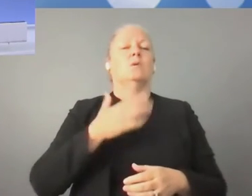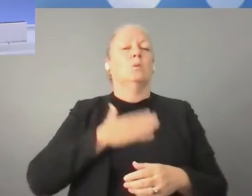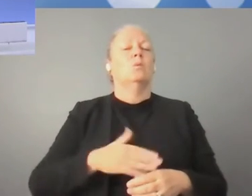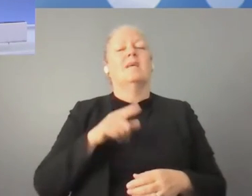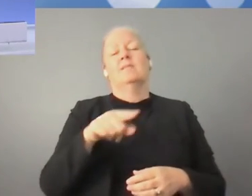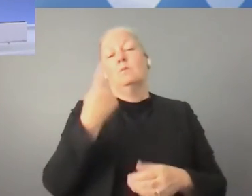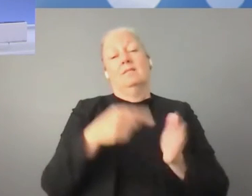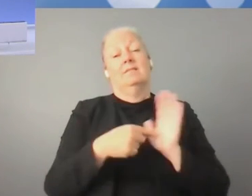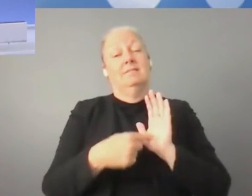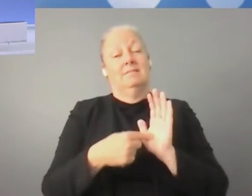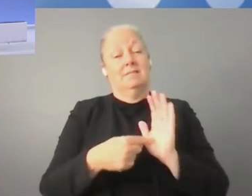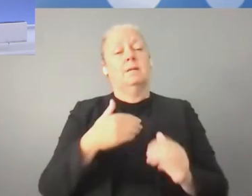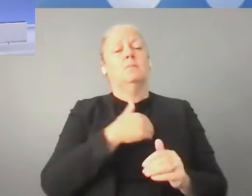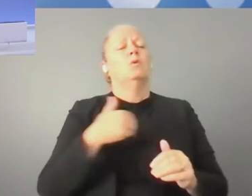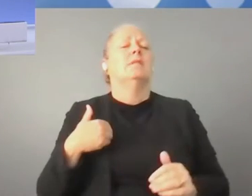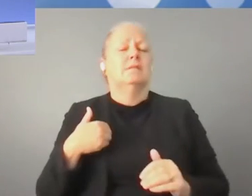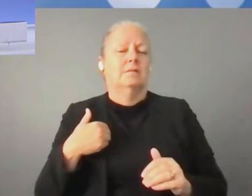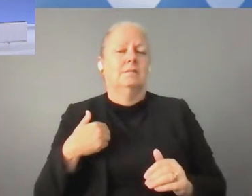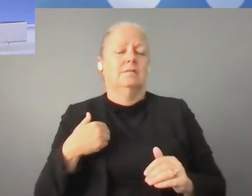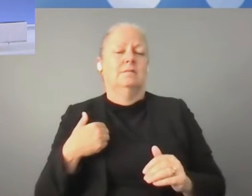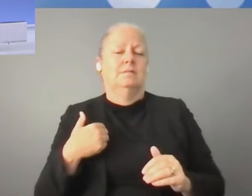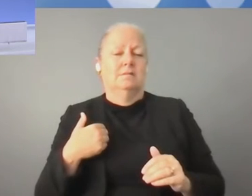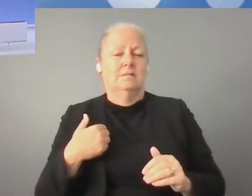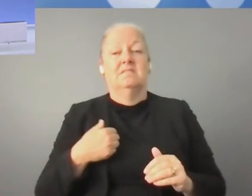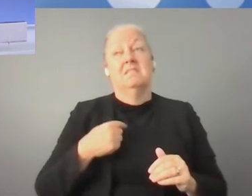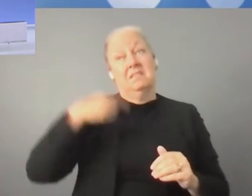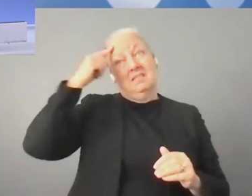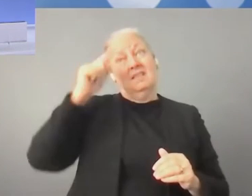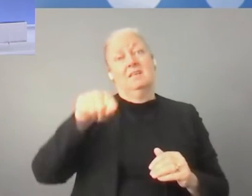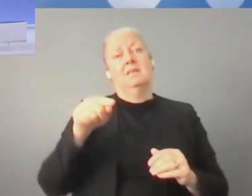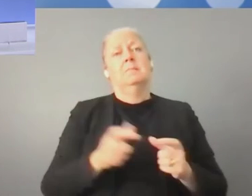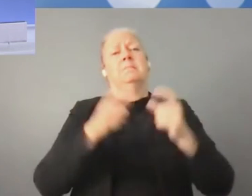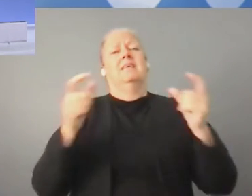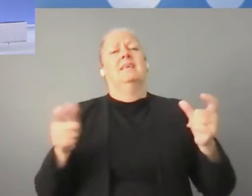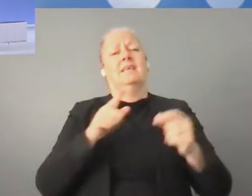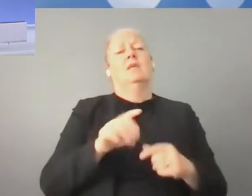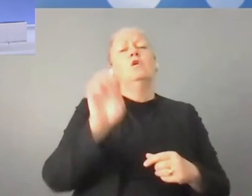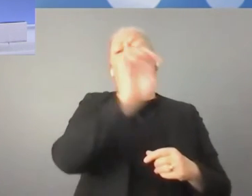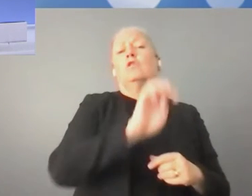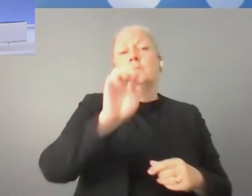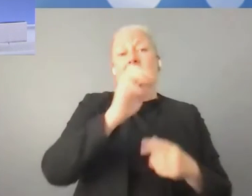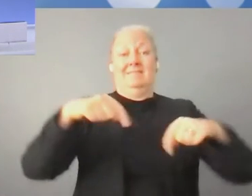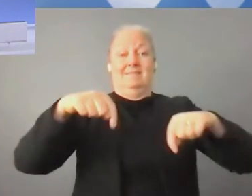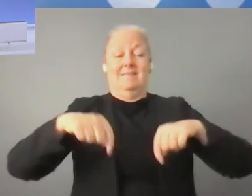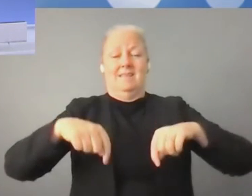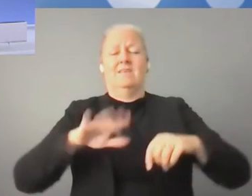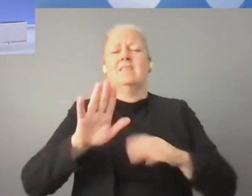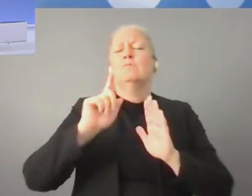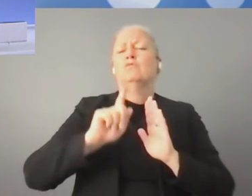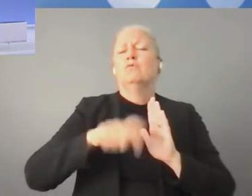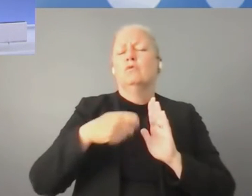having implemented, probably the biggest as we know in Europe at the moment, the project. We call it Open